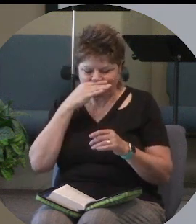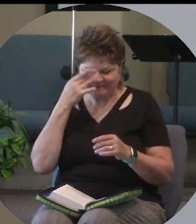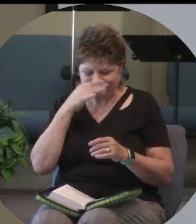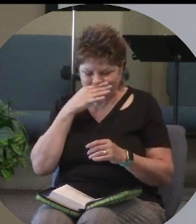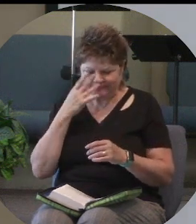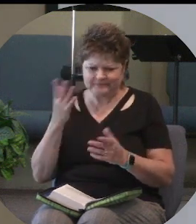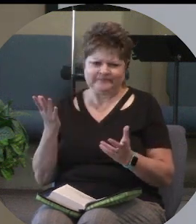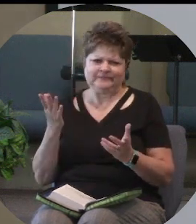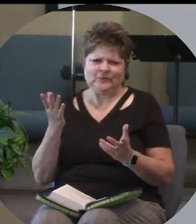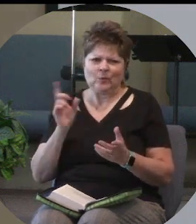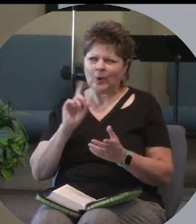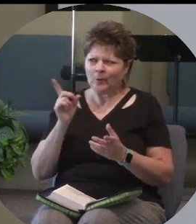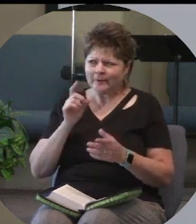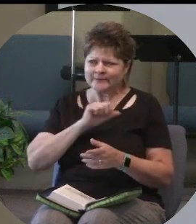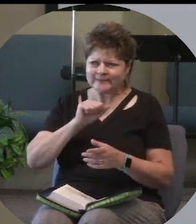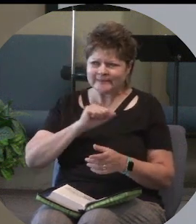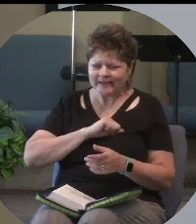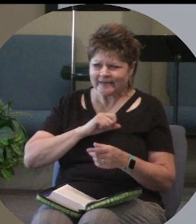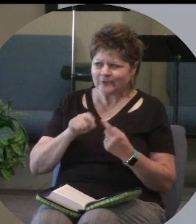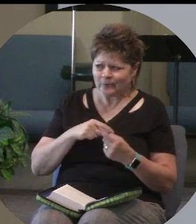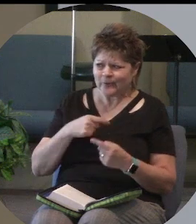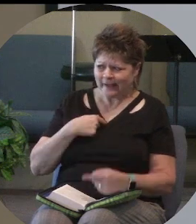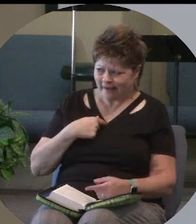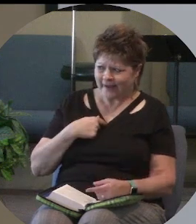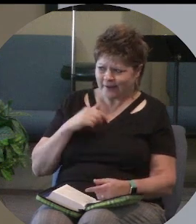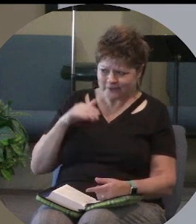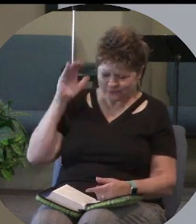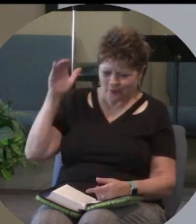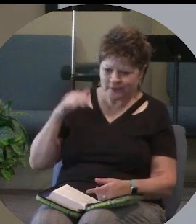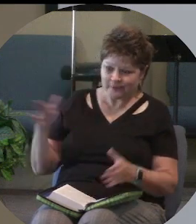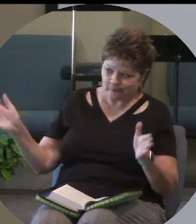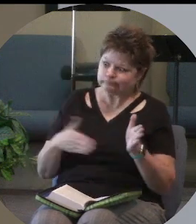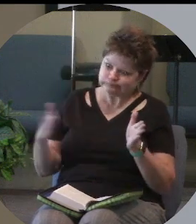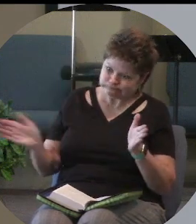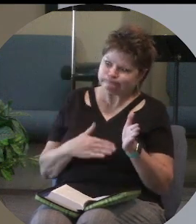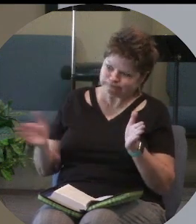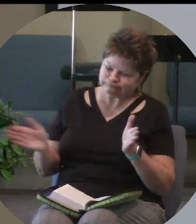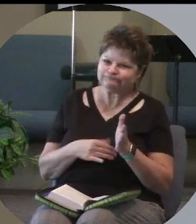Well, where was this attitude when you were spanking my behind?